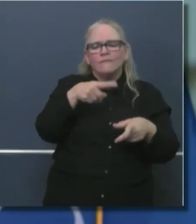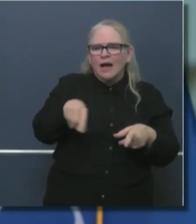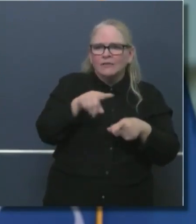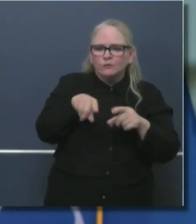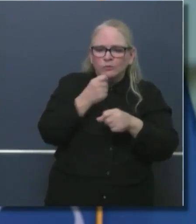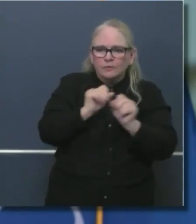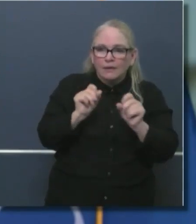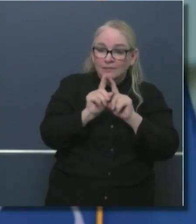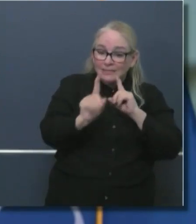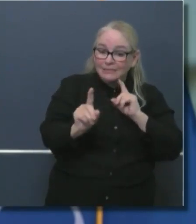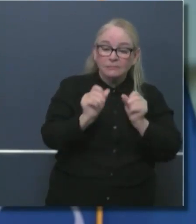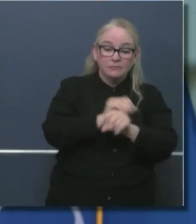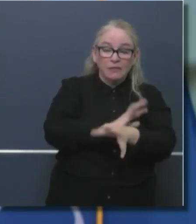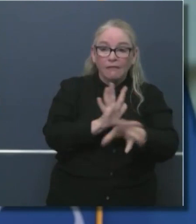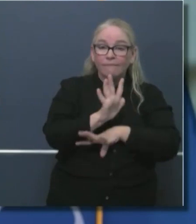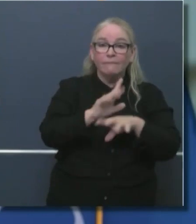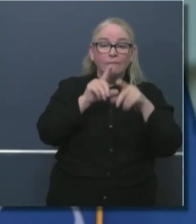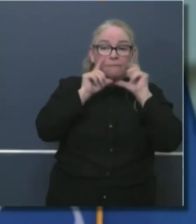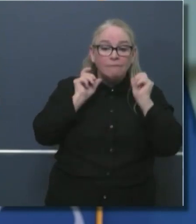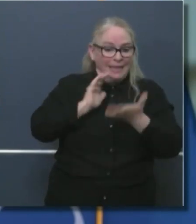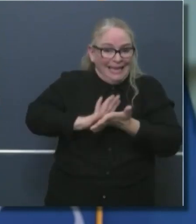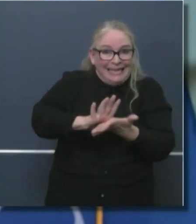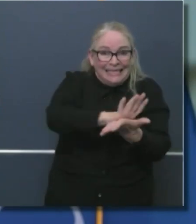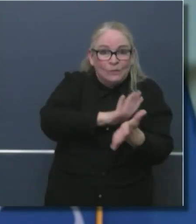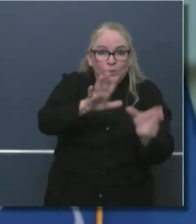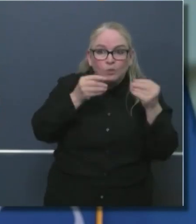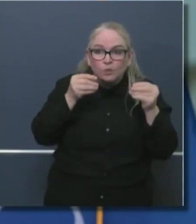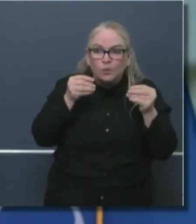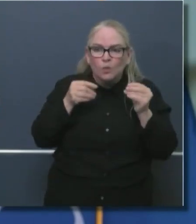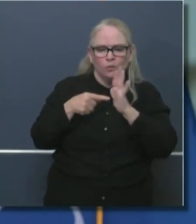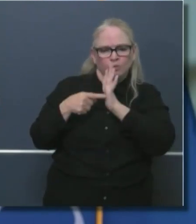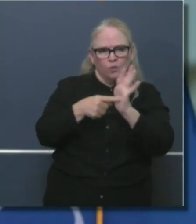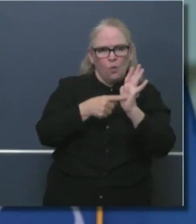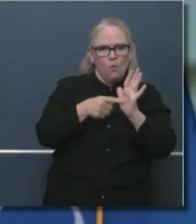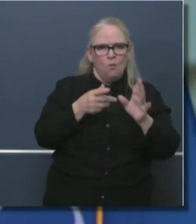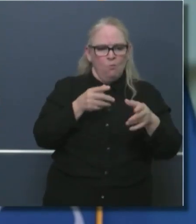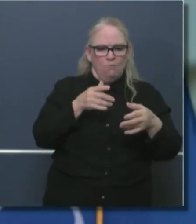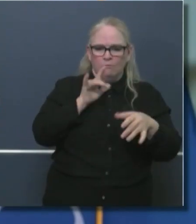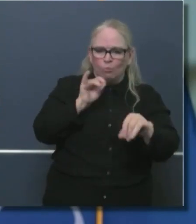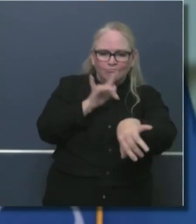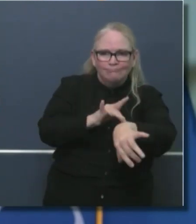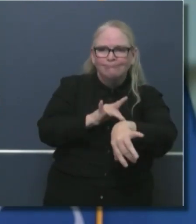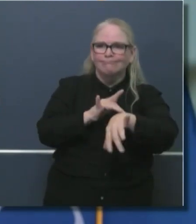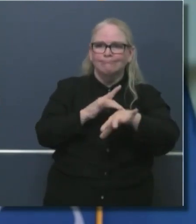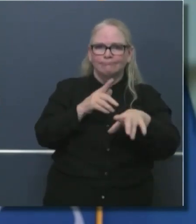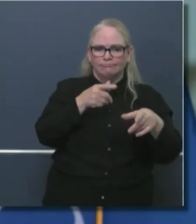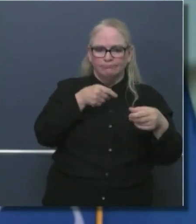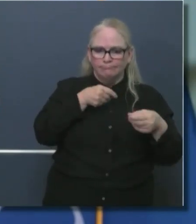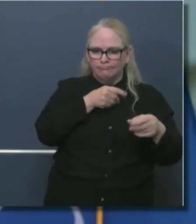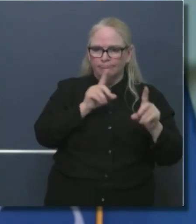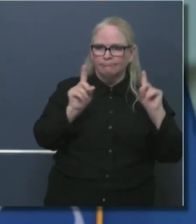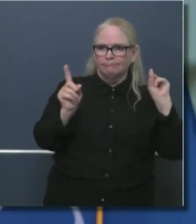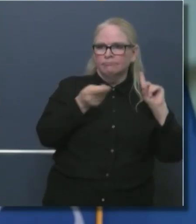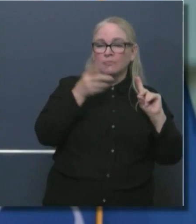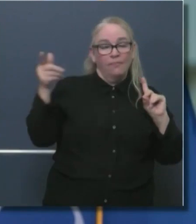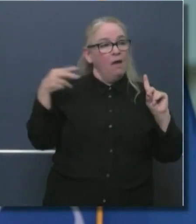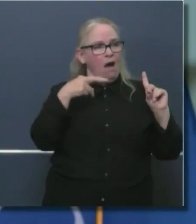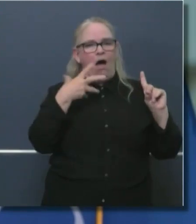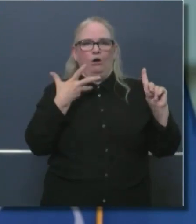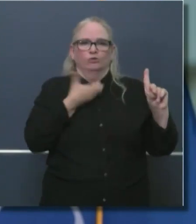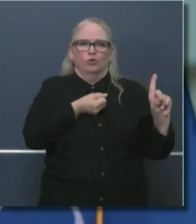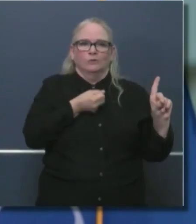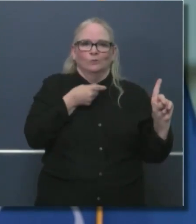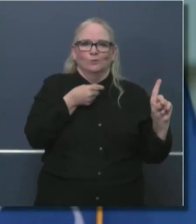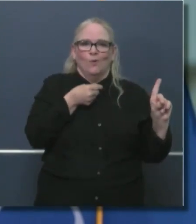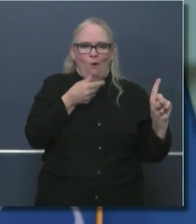things in terms of physically moving things around to the extent possible to allow people to feel safe and protected.